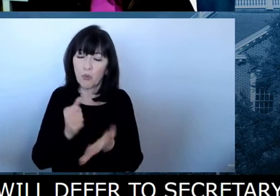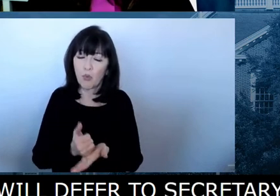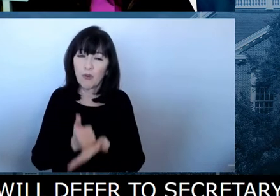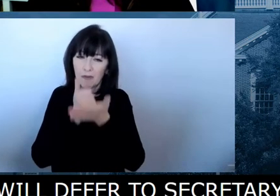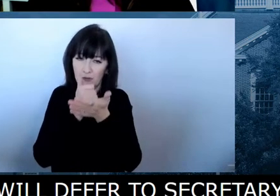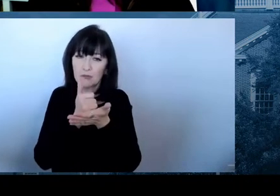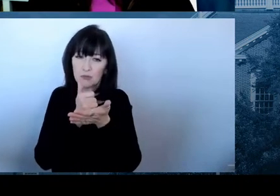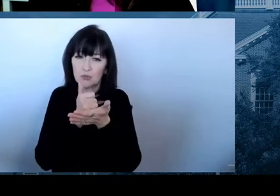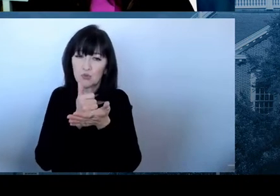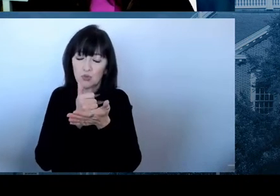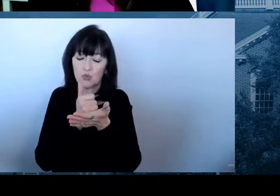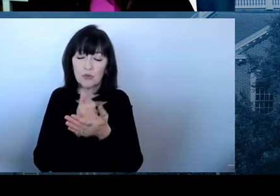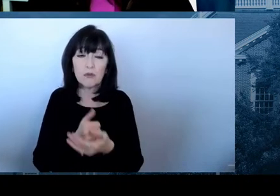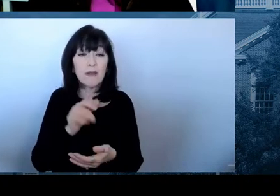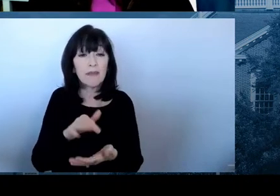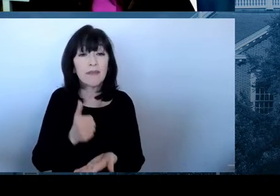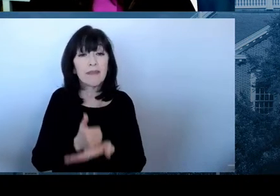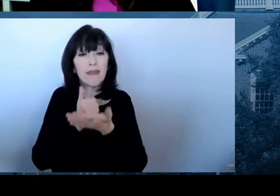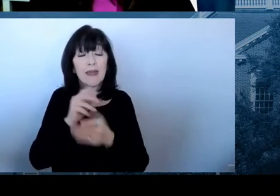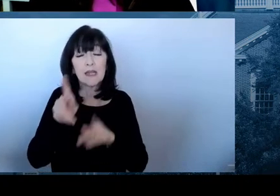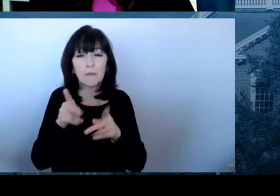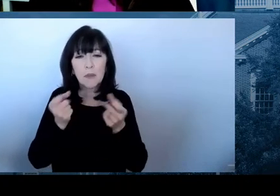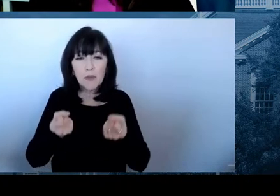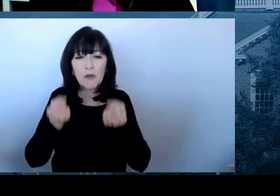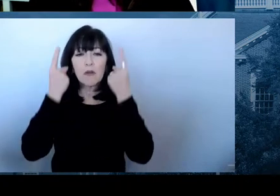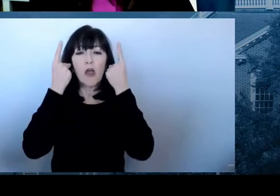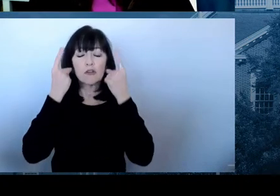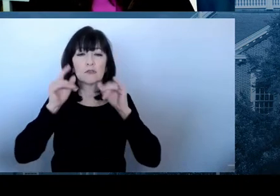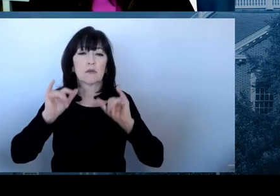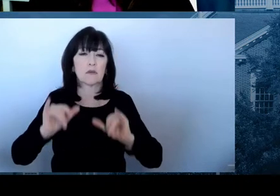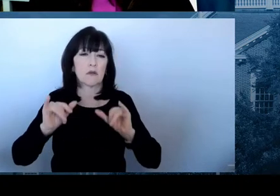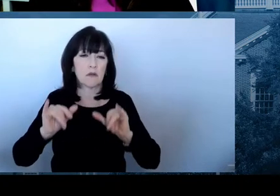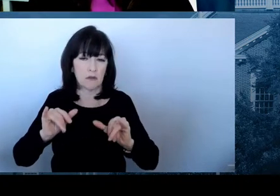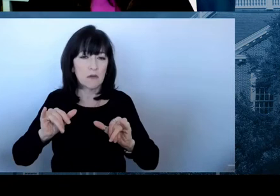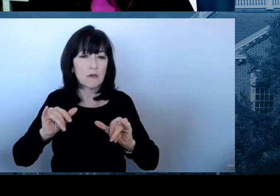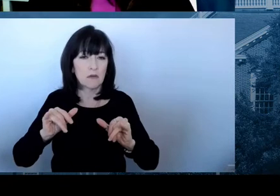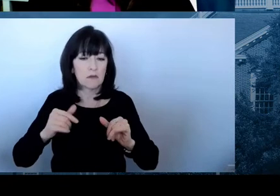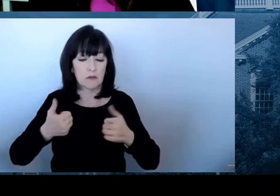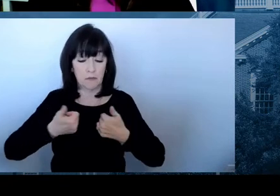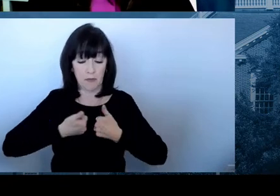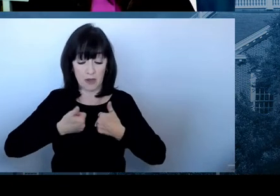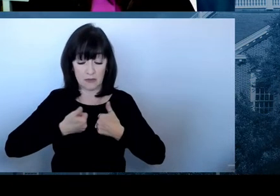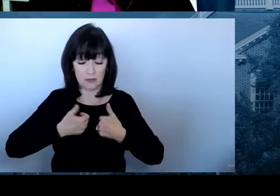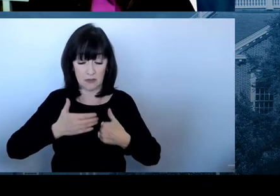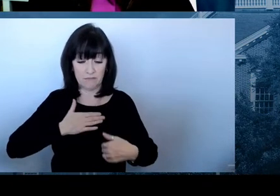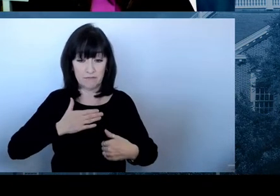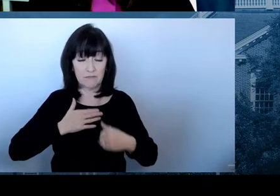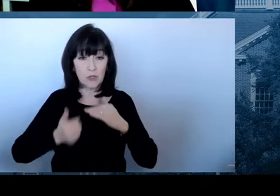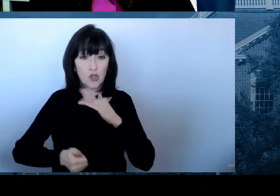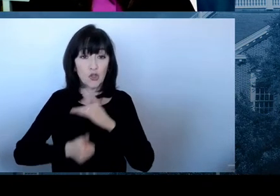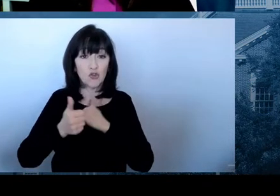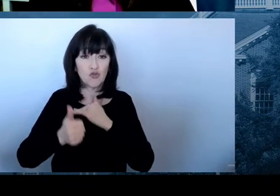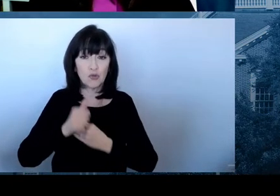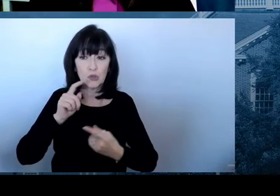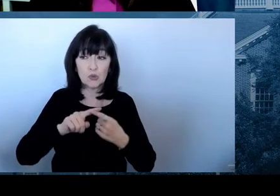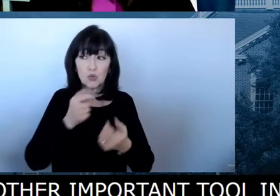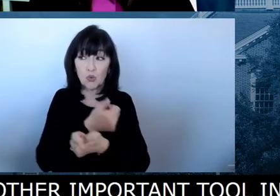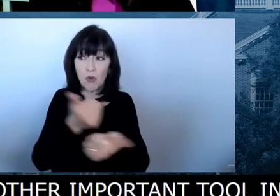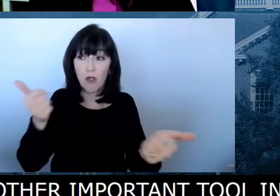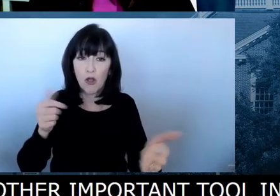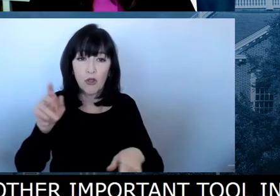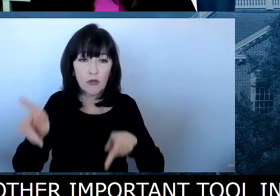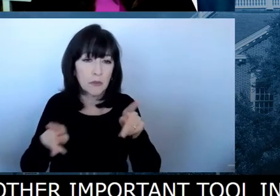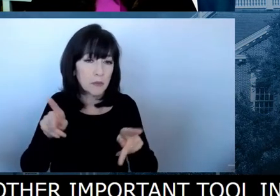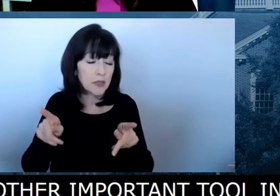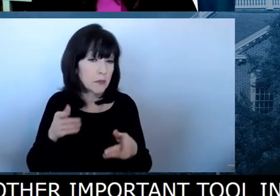in terms of helping individuals understand the risk that they pose to others, especially in a situation where they may be